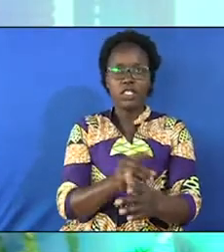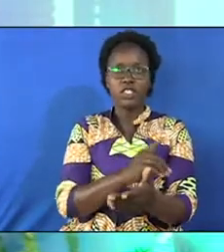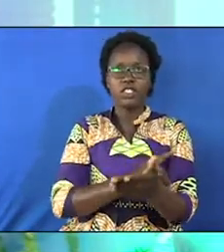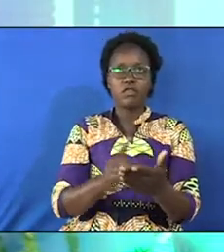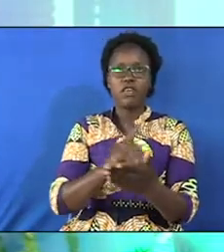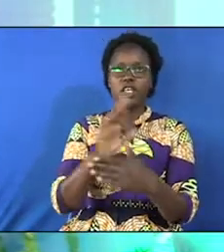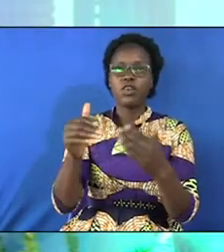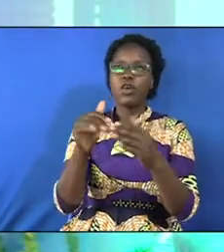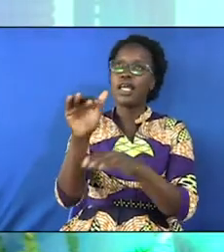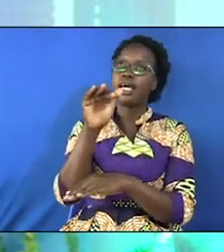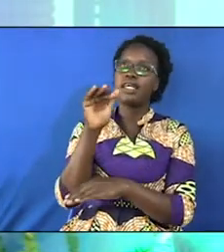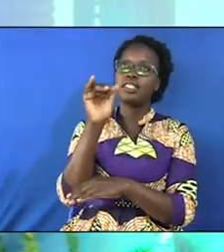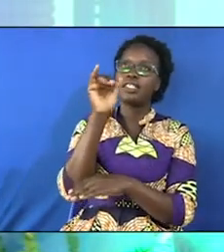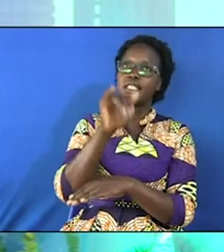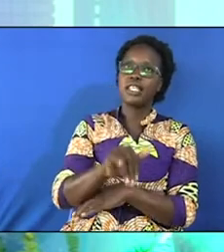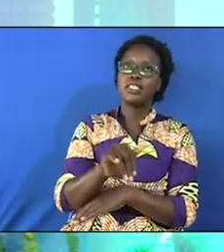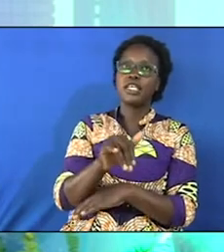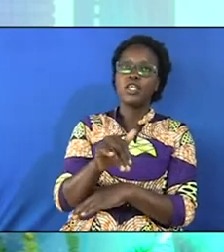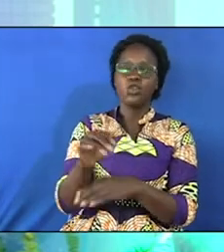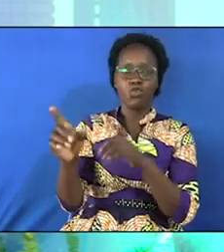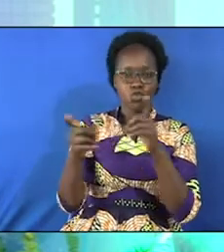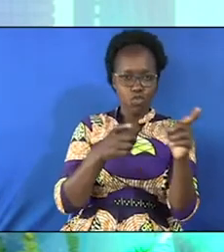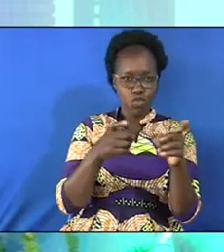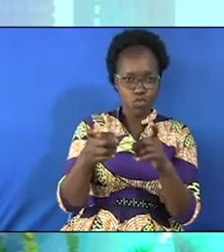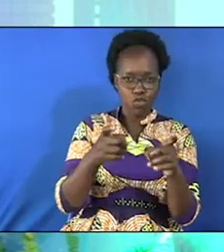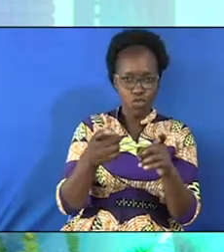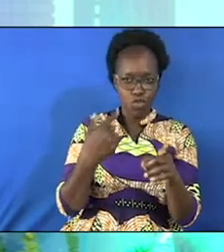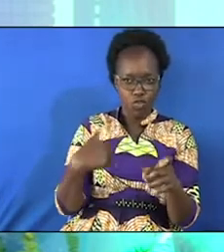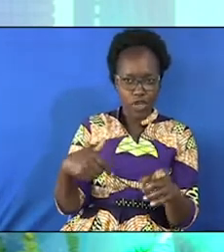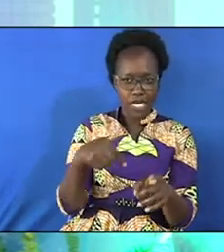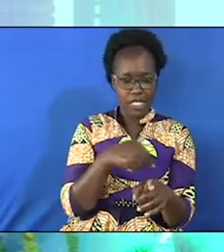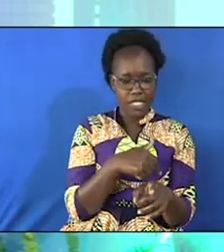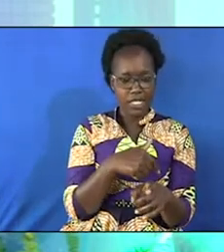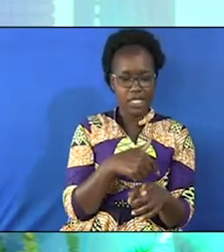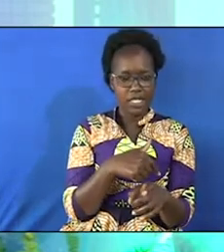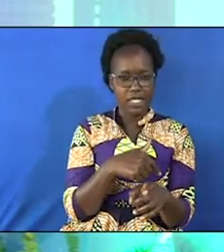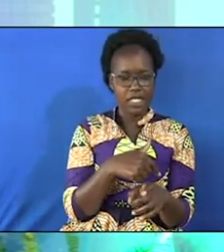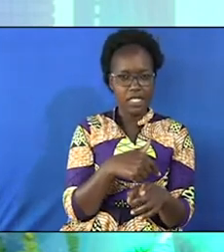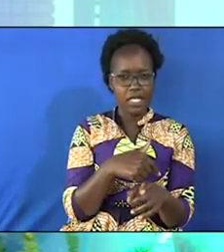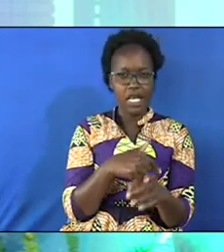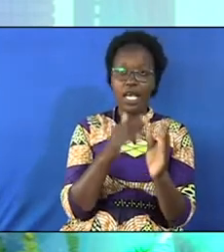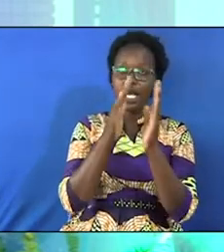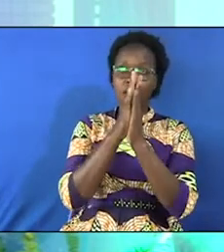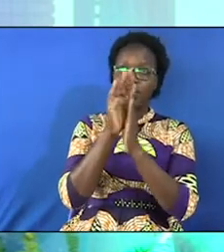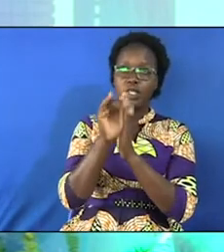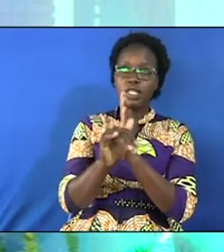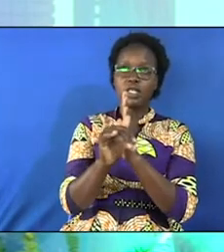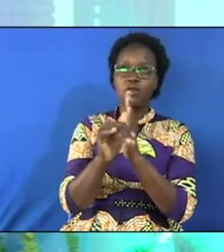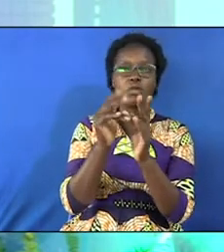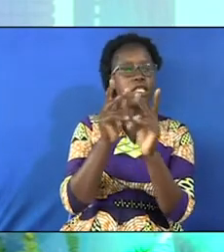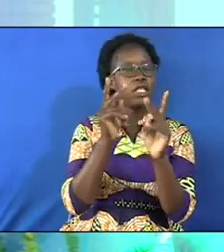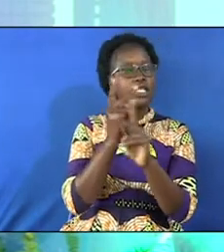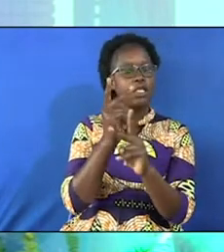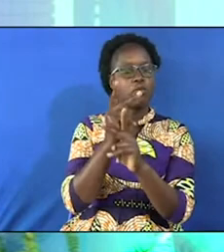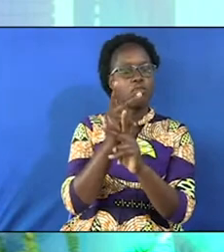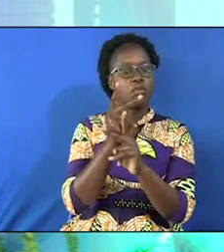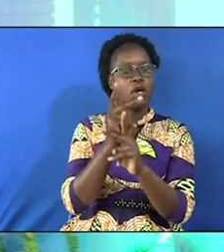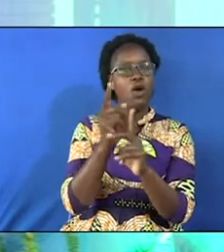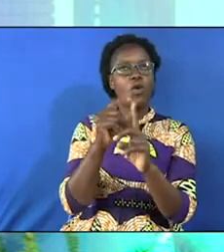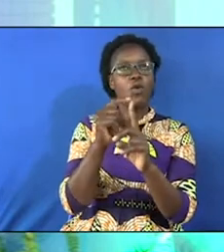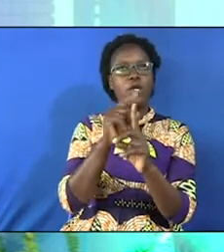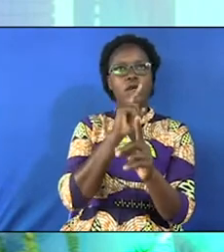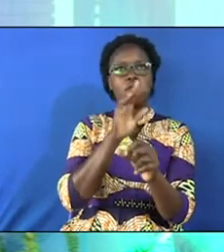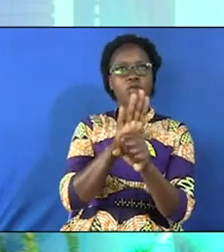Divine, all I ask is that you take custody of our hearts. I pray that you may keep your words and the